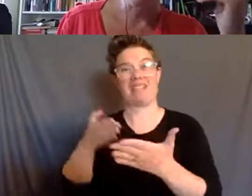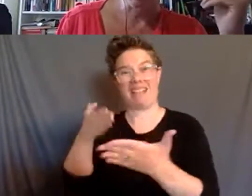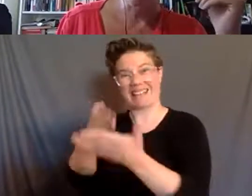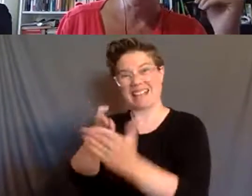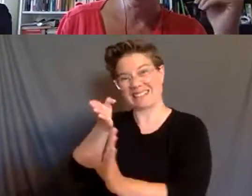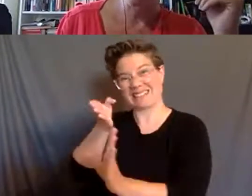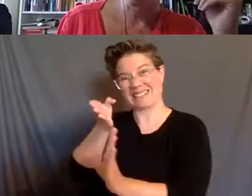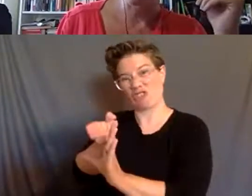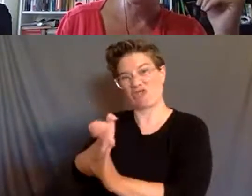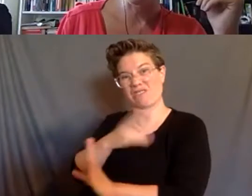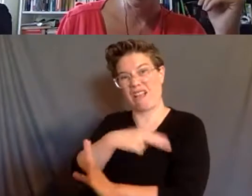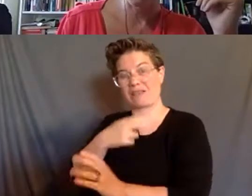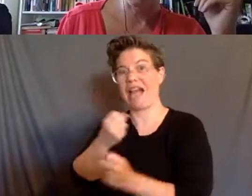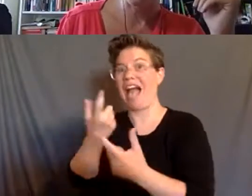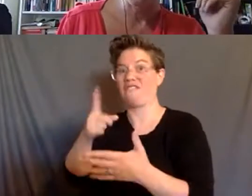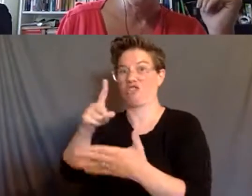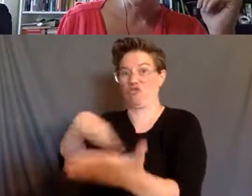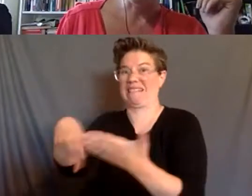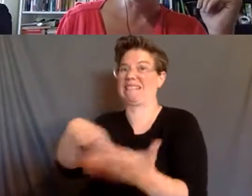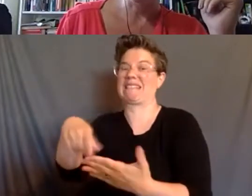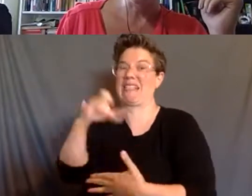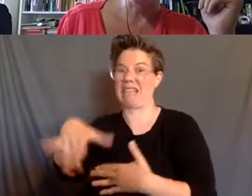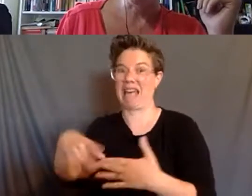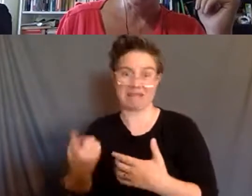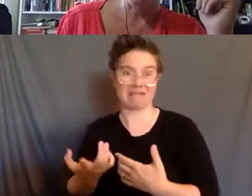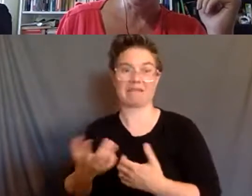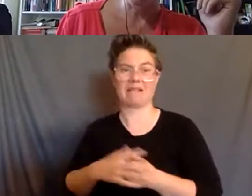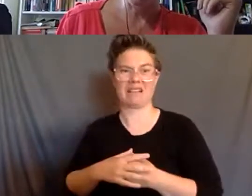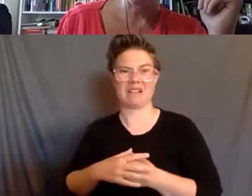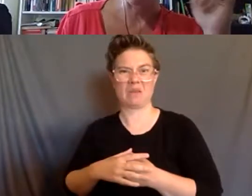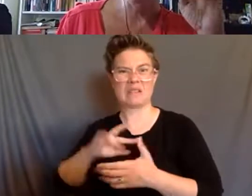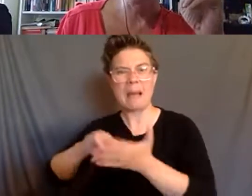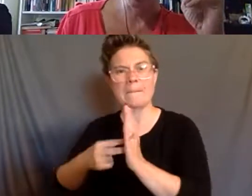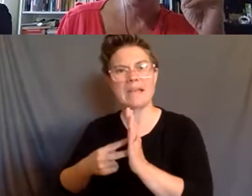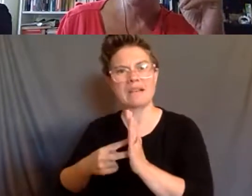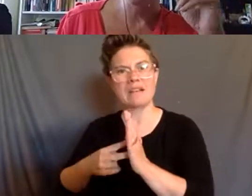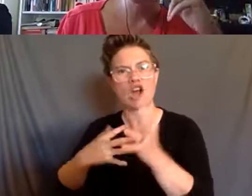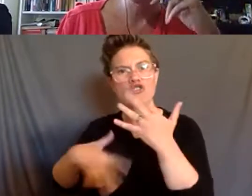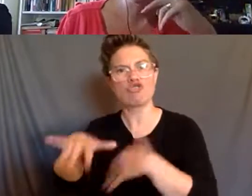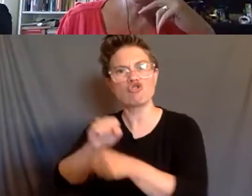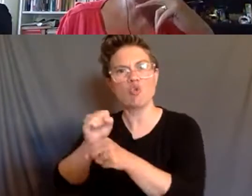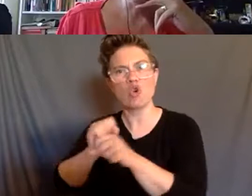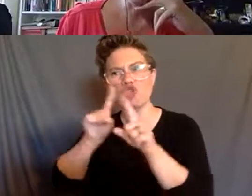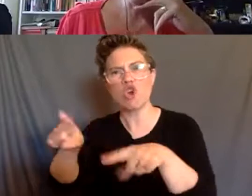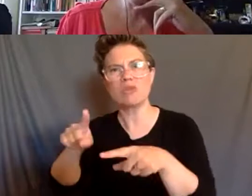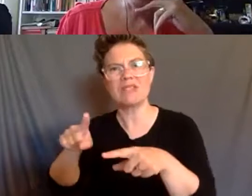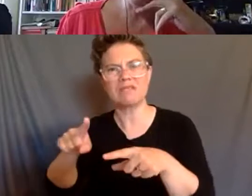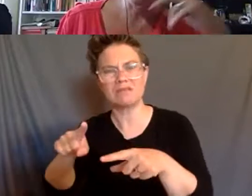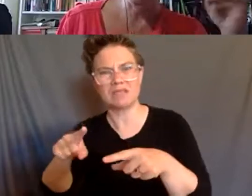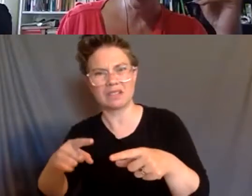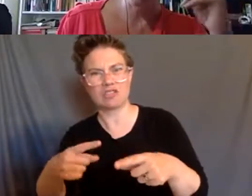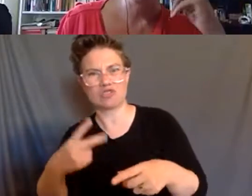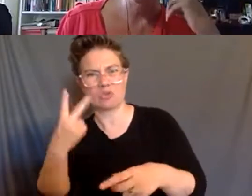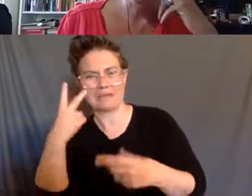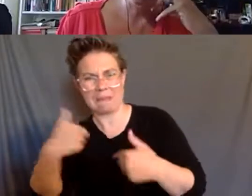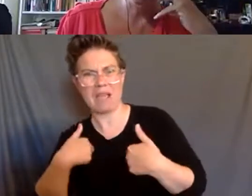longstanding critiques about that practice, about what does it mean that a social worker comes to check on you? What happens after